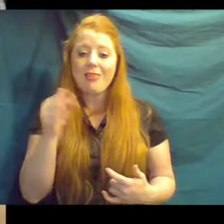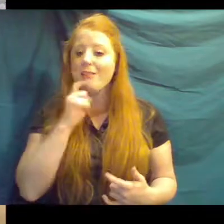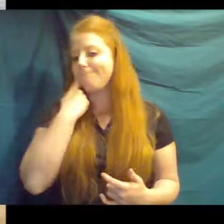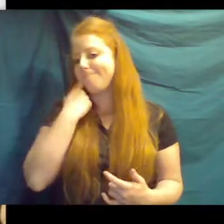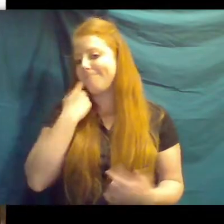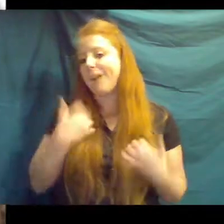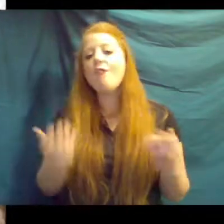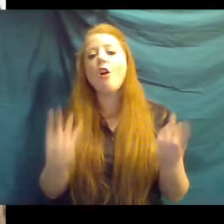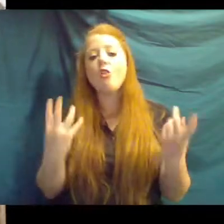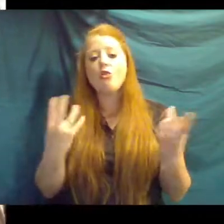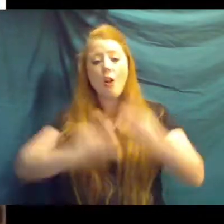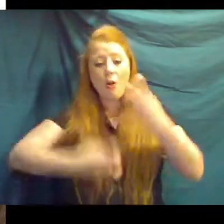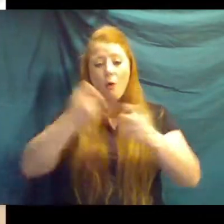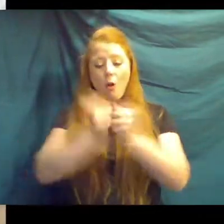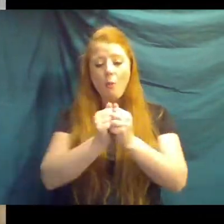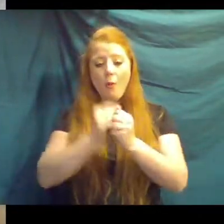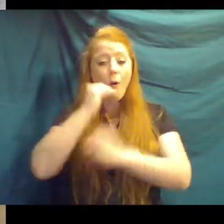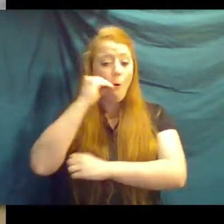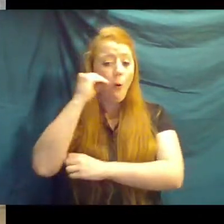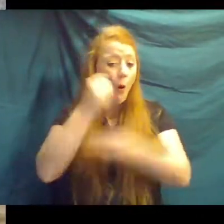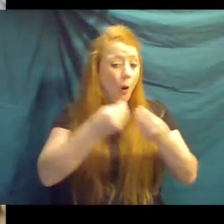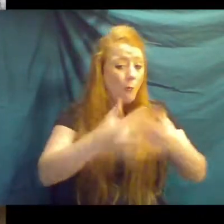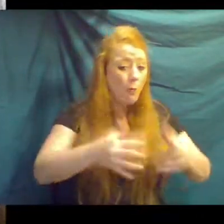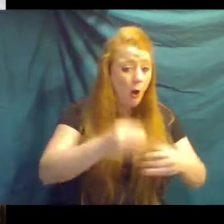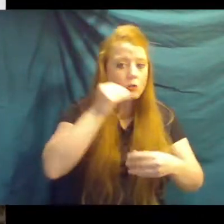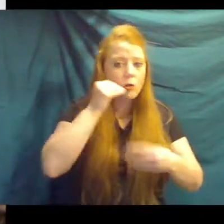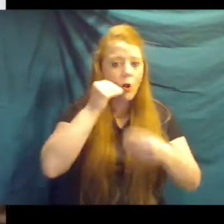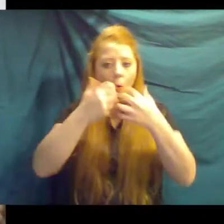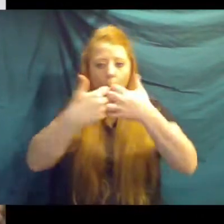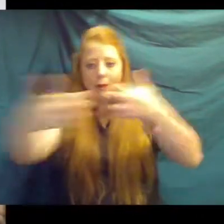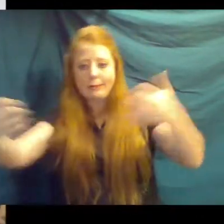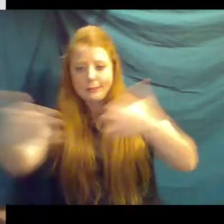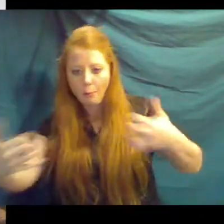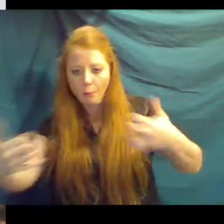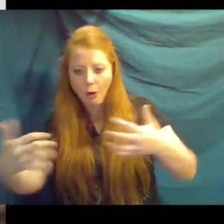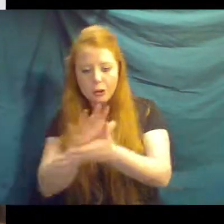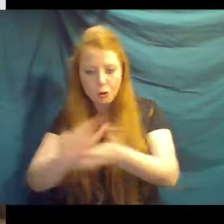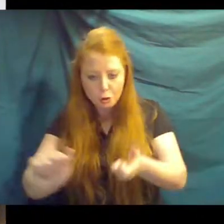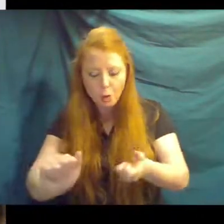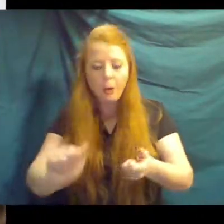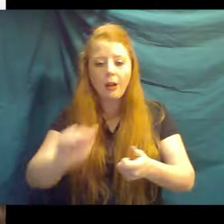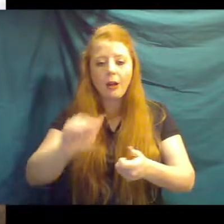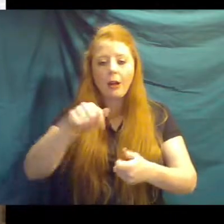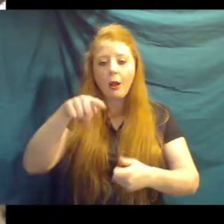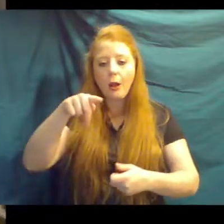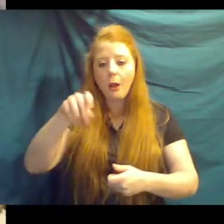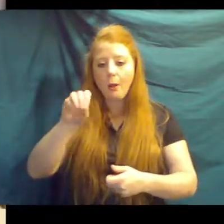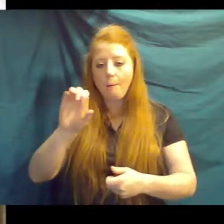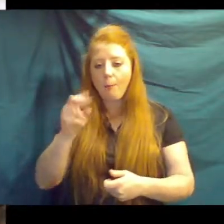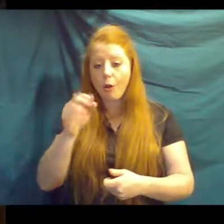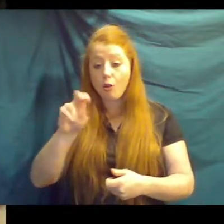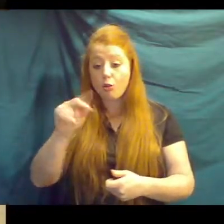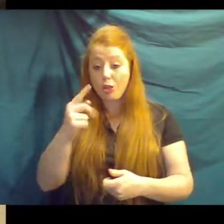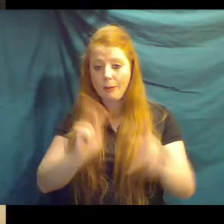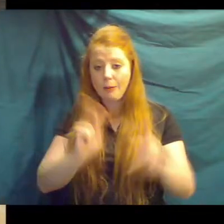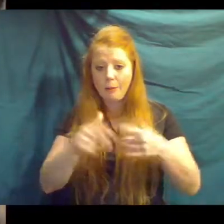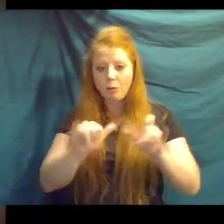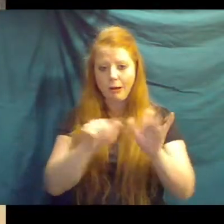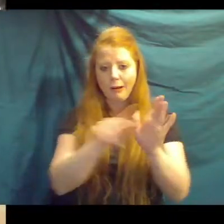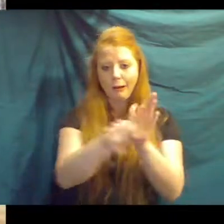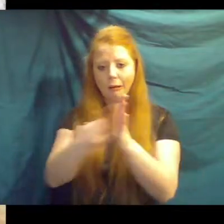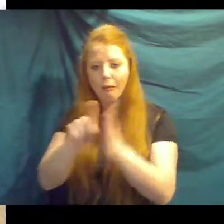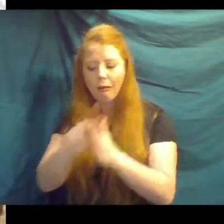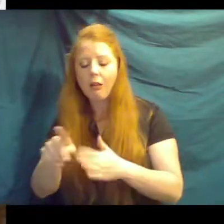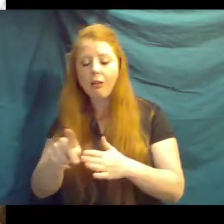with habitat loss, habitat fragmentation, coaching, wars, all sorts of things mostly that are